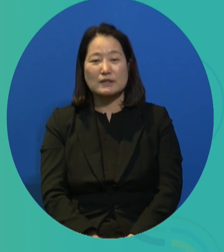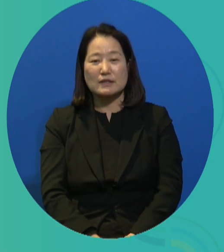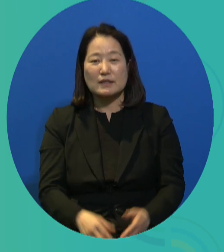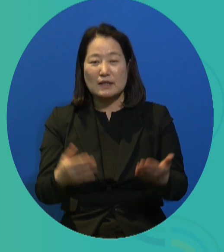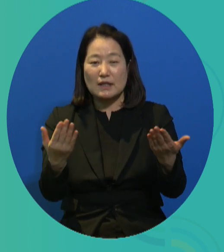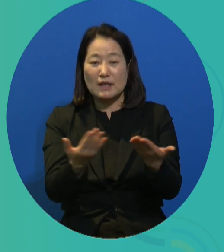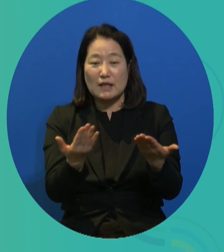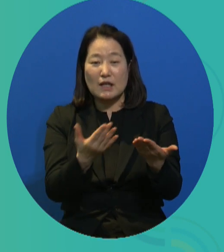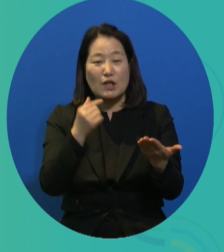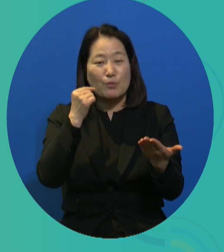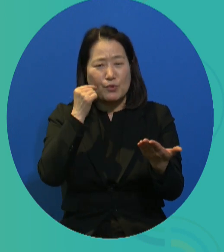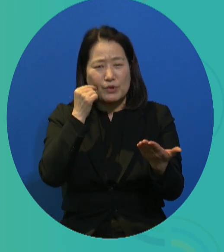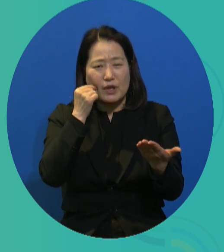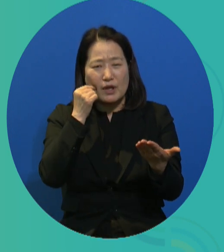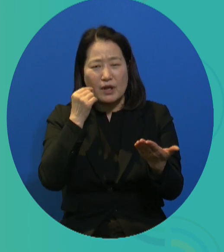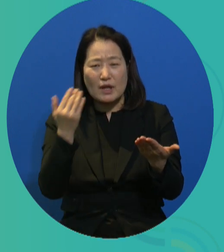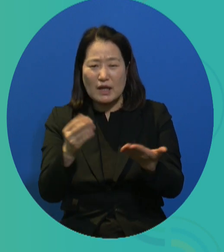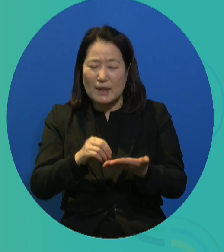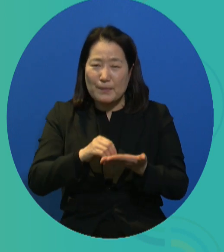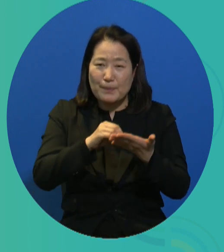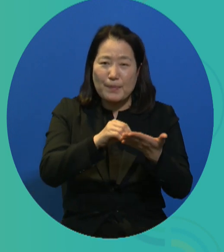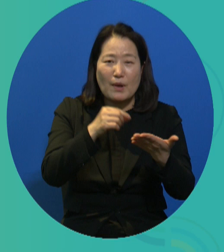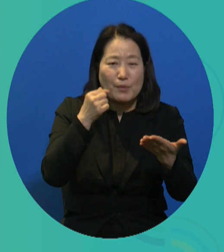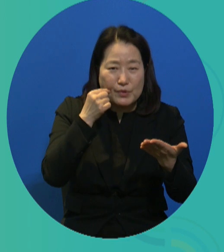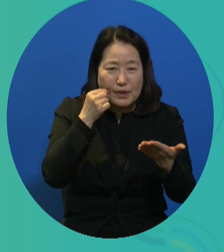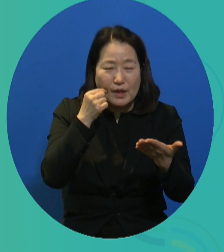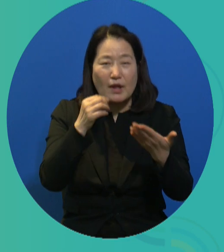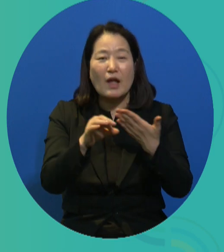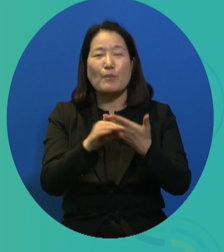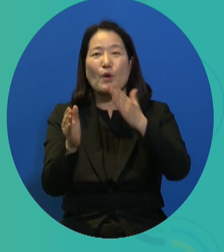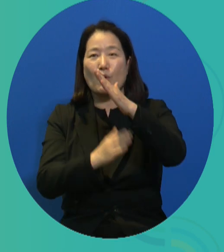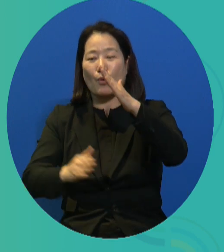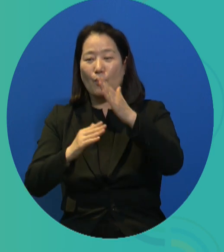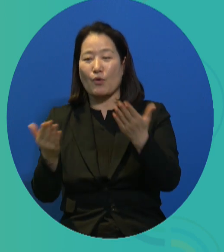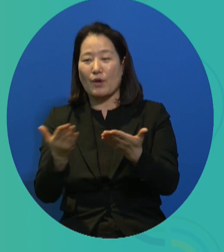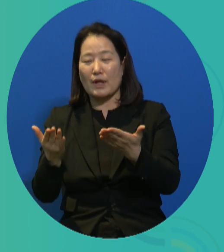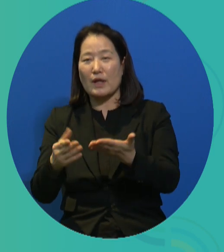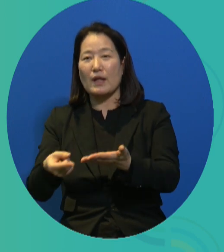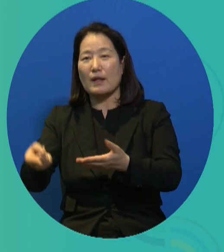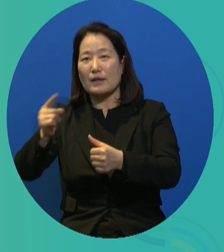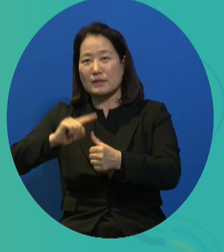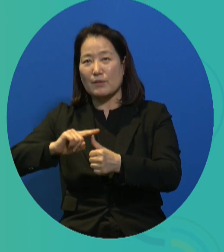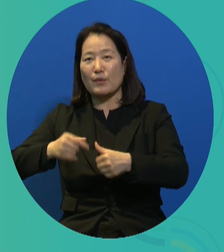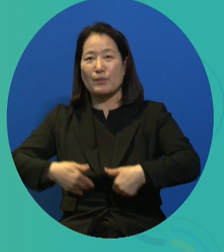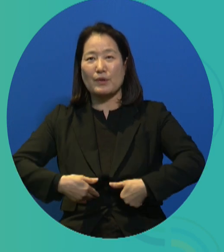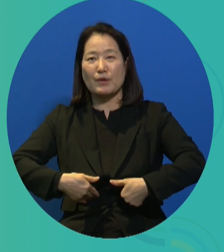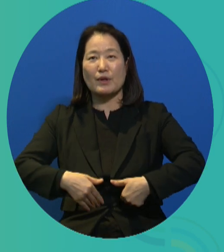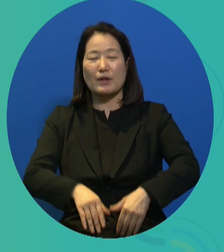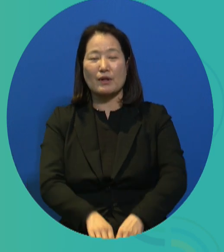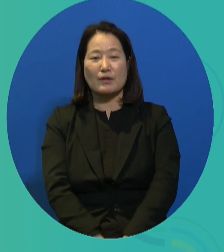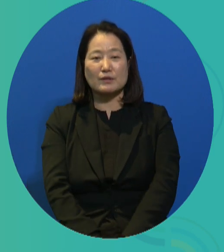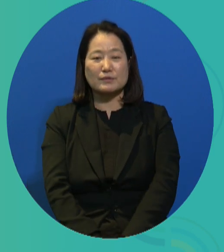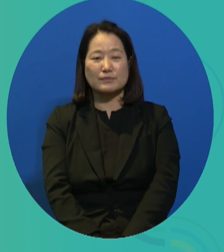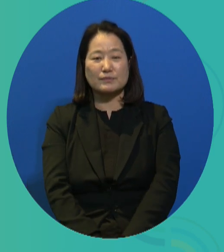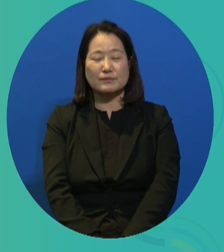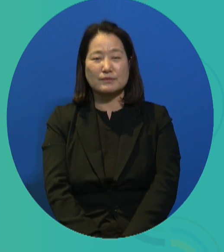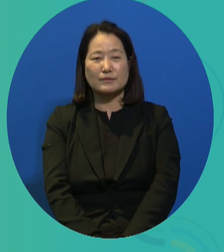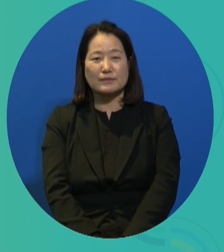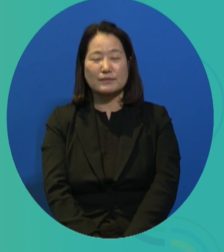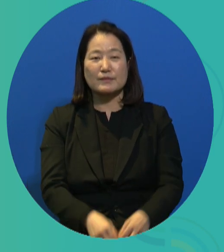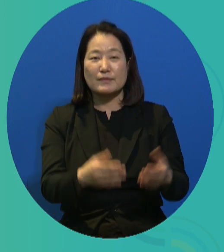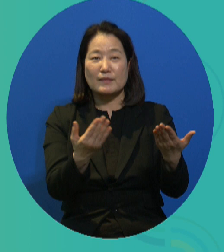The market will continue to exist, but even without a market, we have to engage in labor because labor is a fundamental right, as I mentioned.